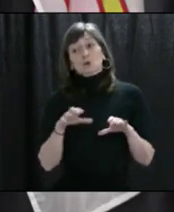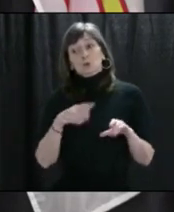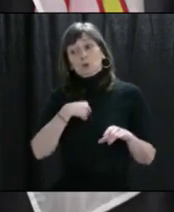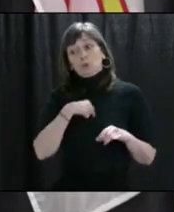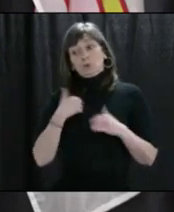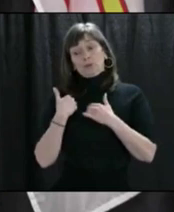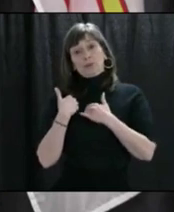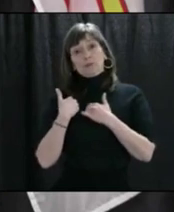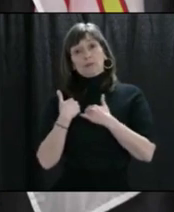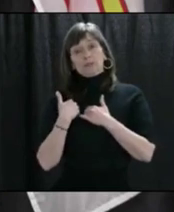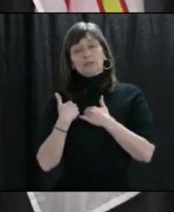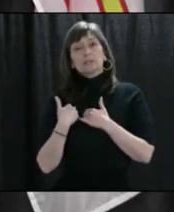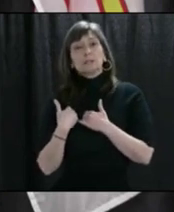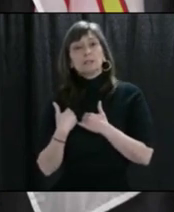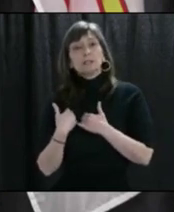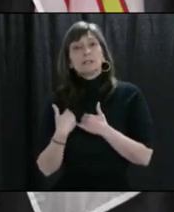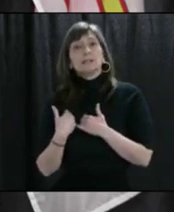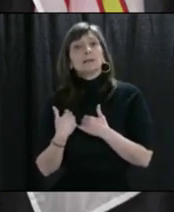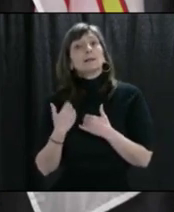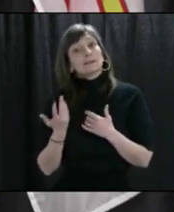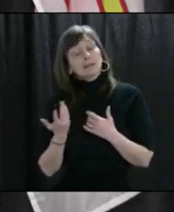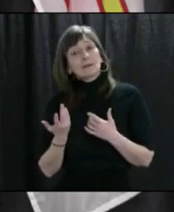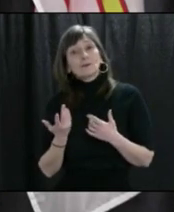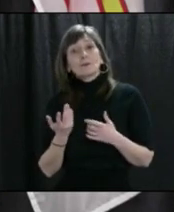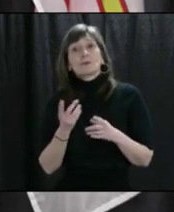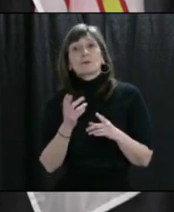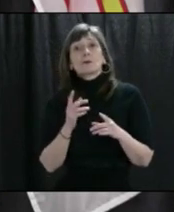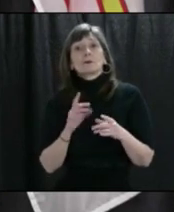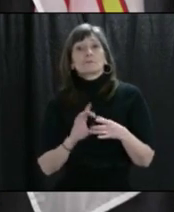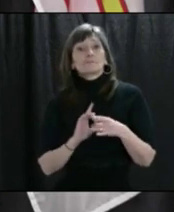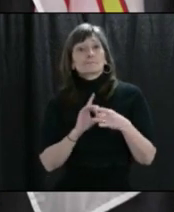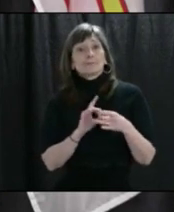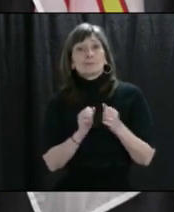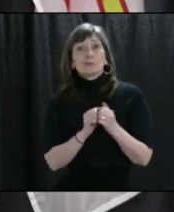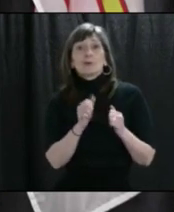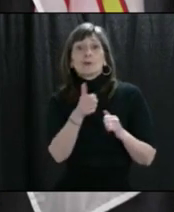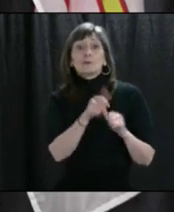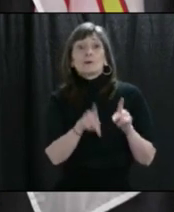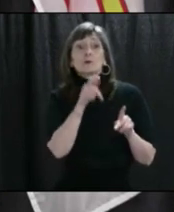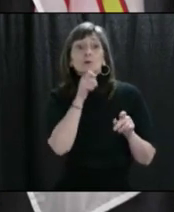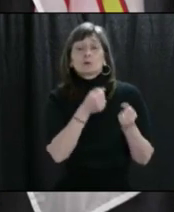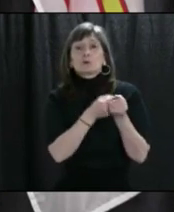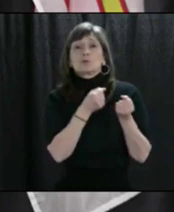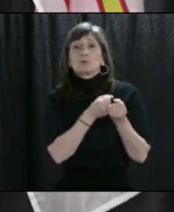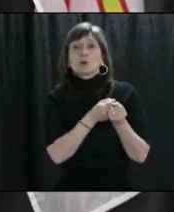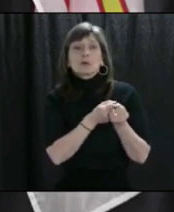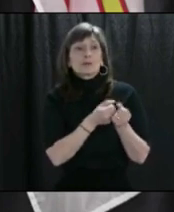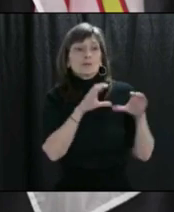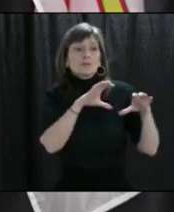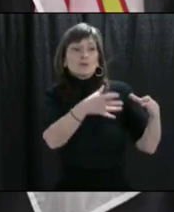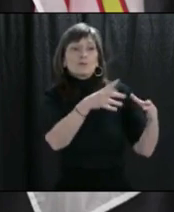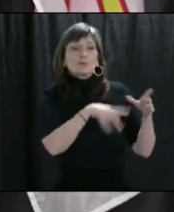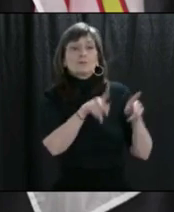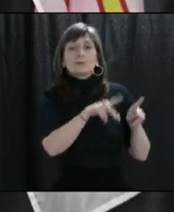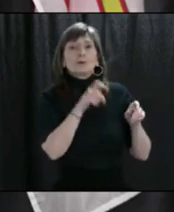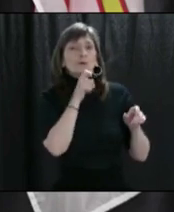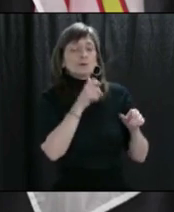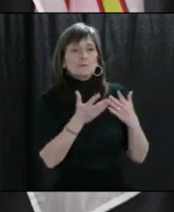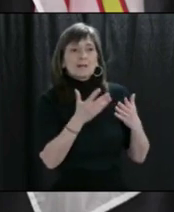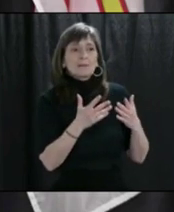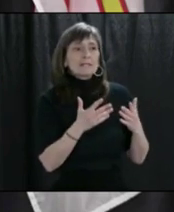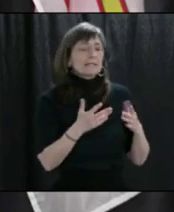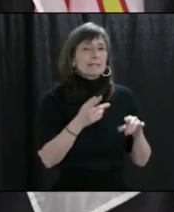that is evident with the work that is also being done to support our most vulnerable population. The Newfoundland and Labrador Housing